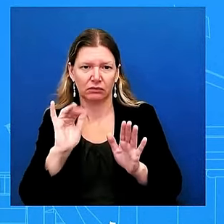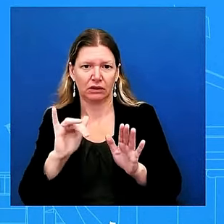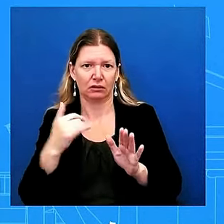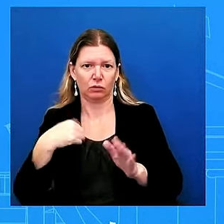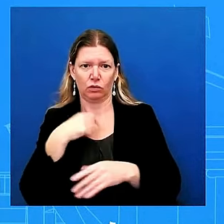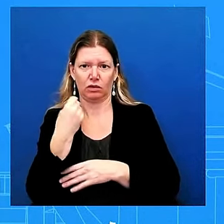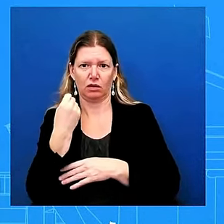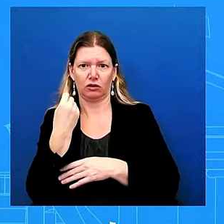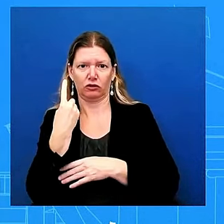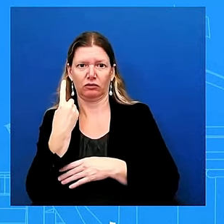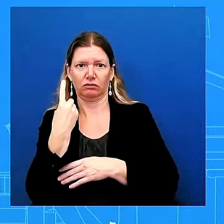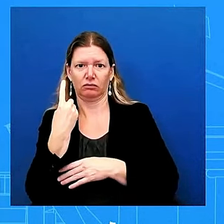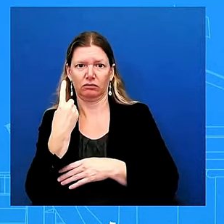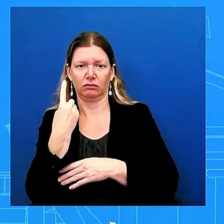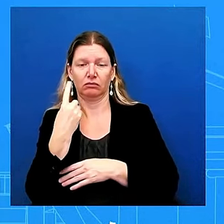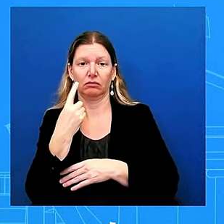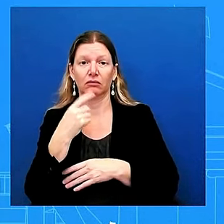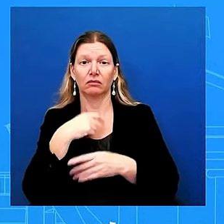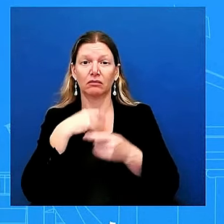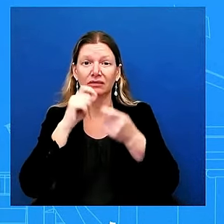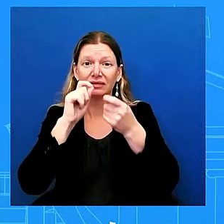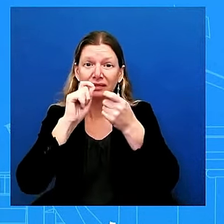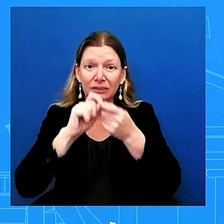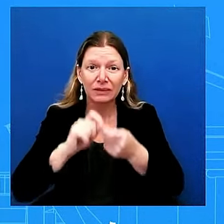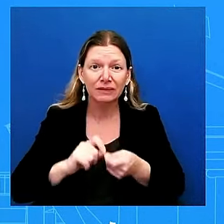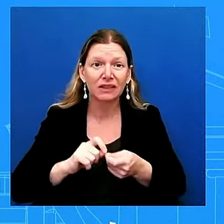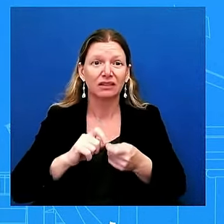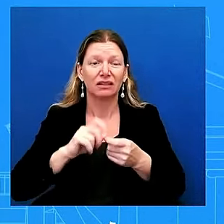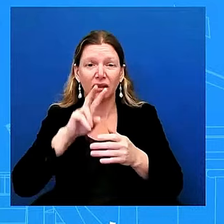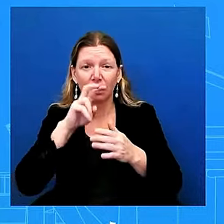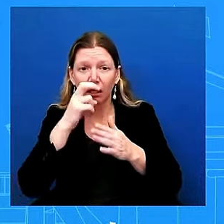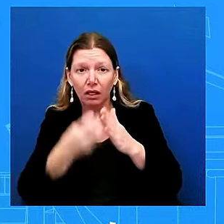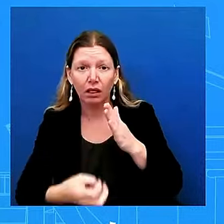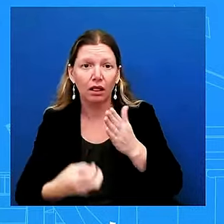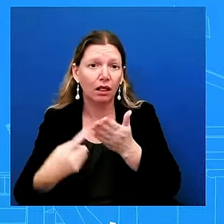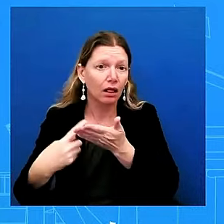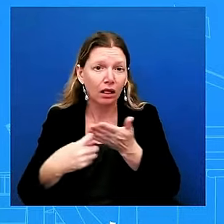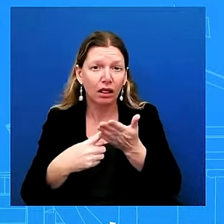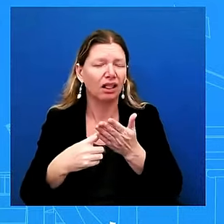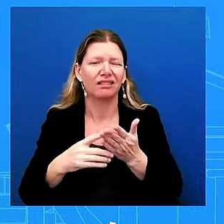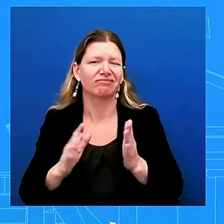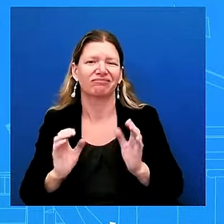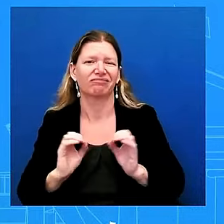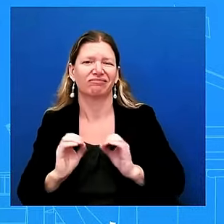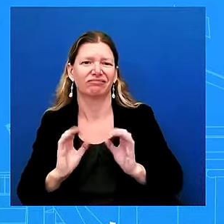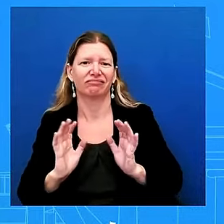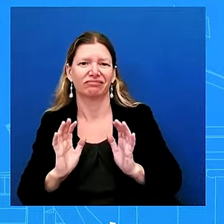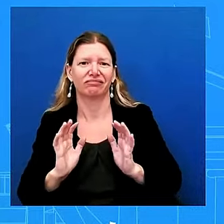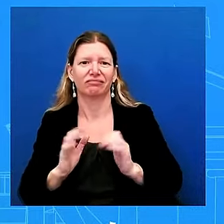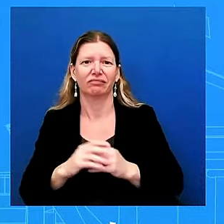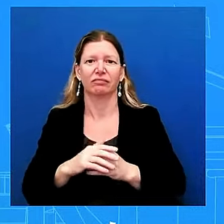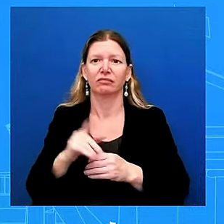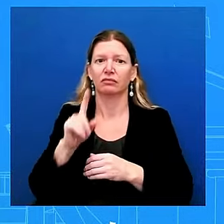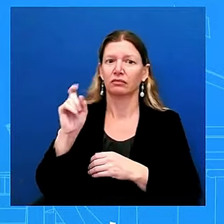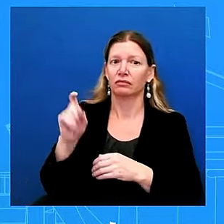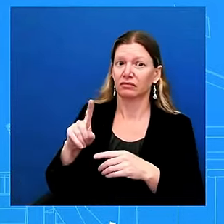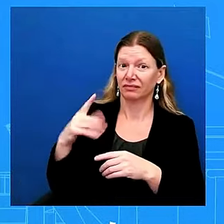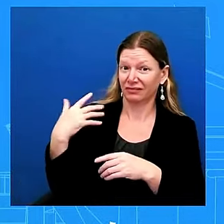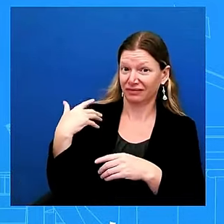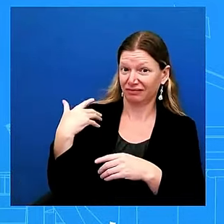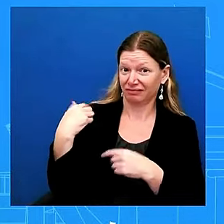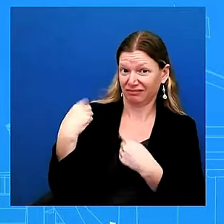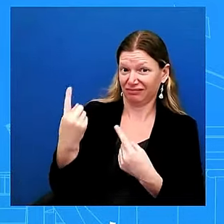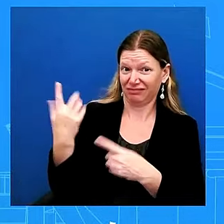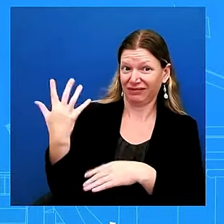specifics or into diplomatic conversations from here five days though since the u.s and western allies publicized the discussions over this